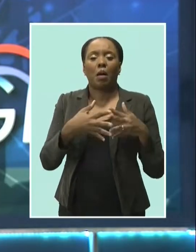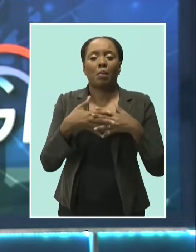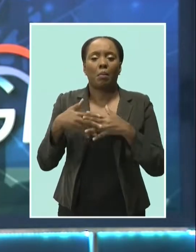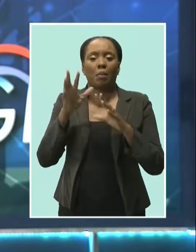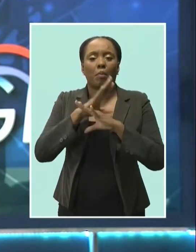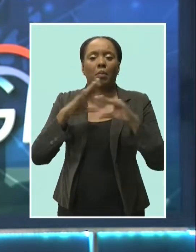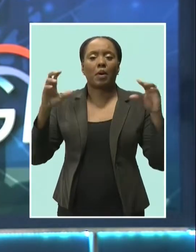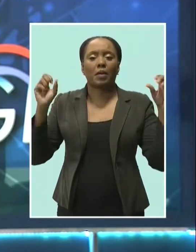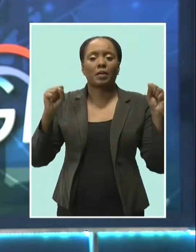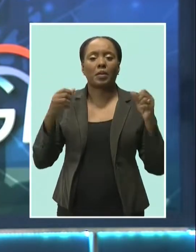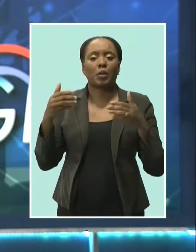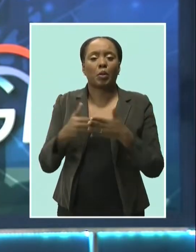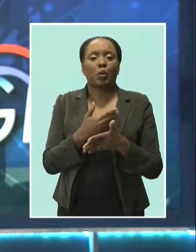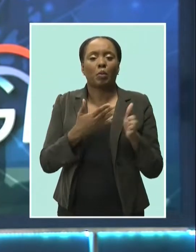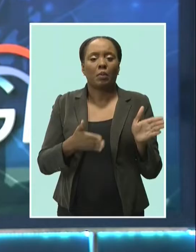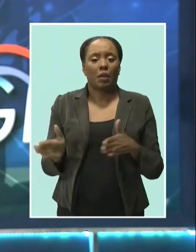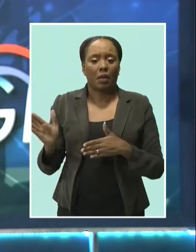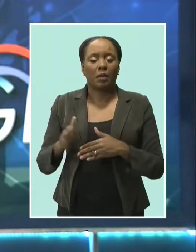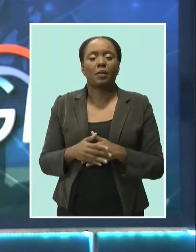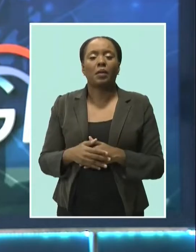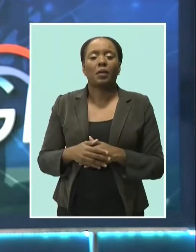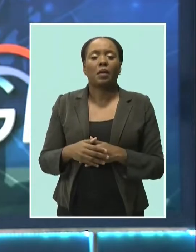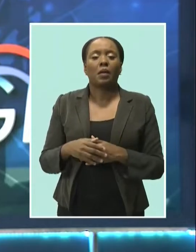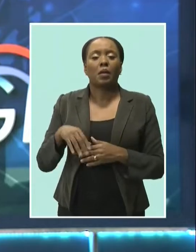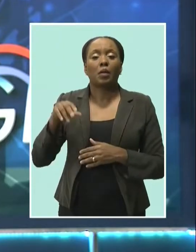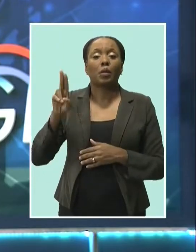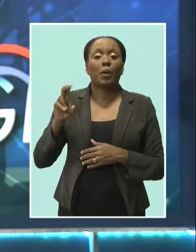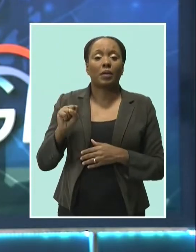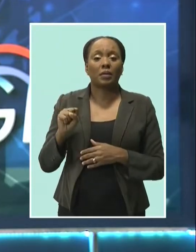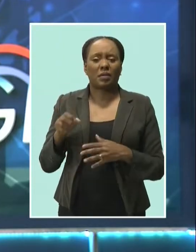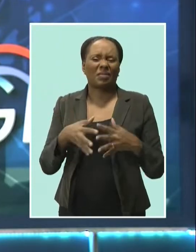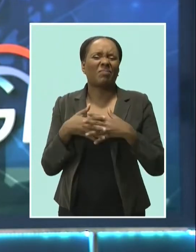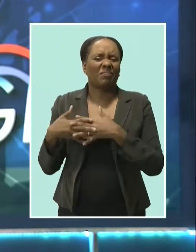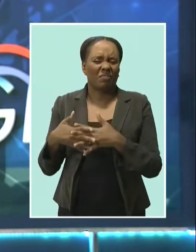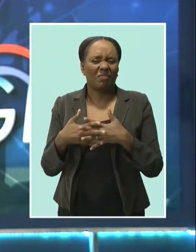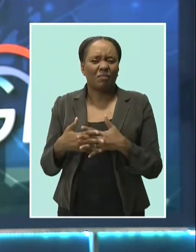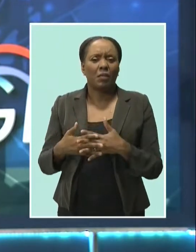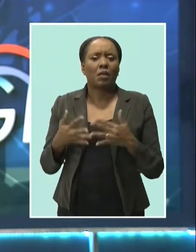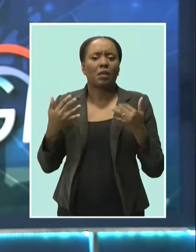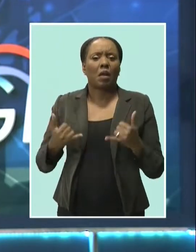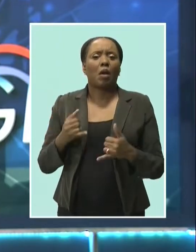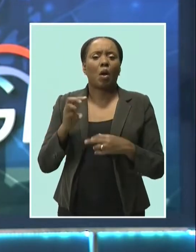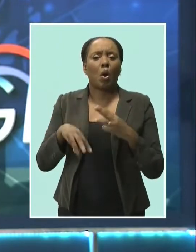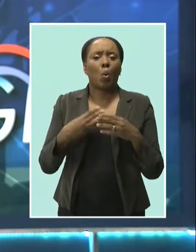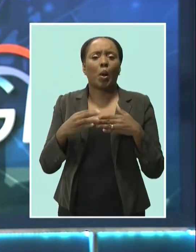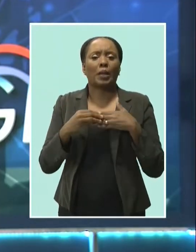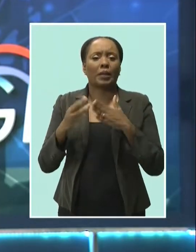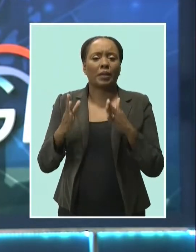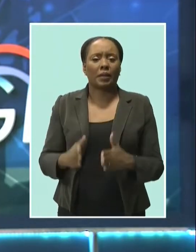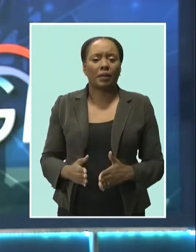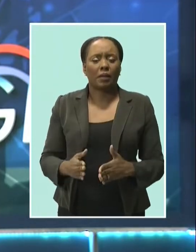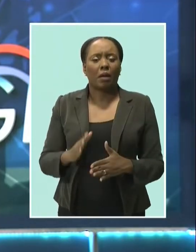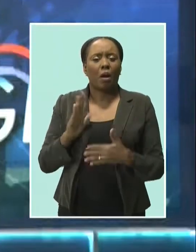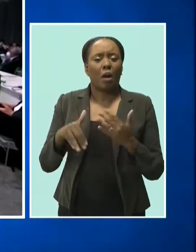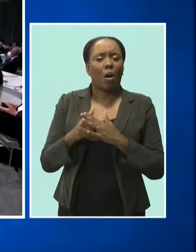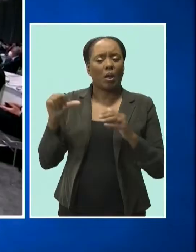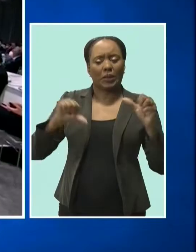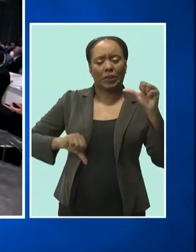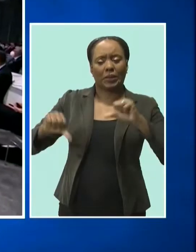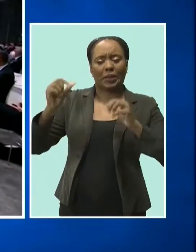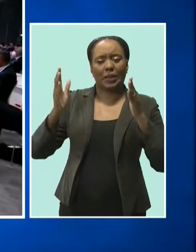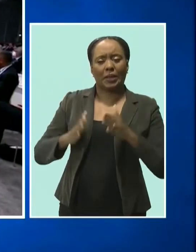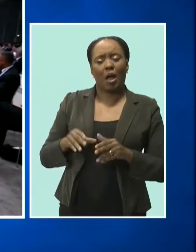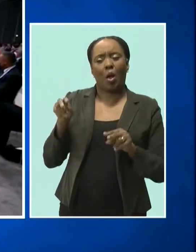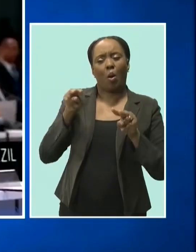United States as a world leader in fighting the climate crisis. All as scientists keep a close watch. Experts say